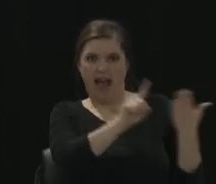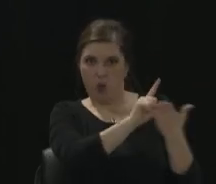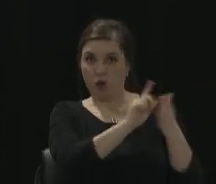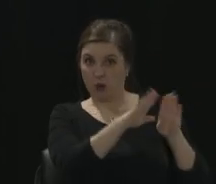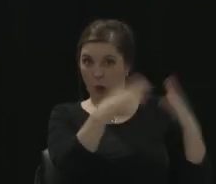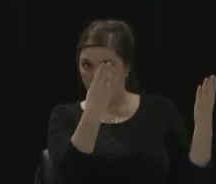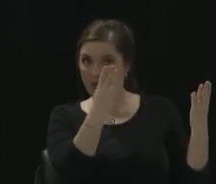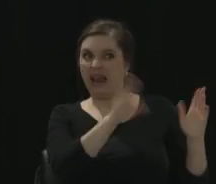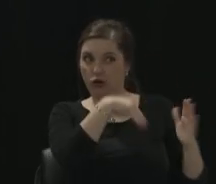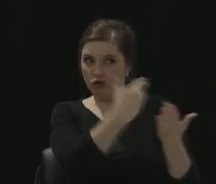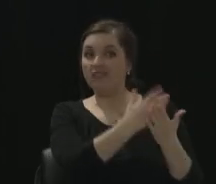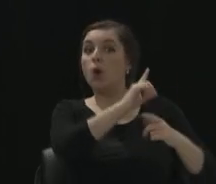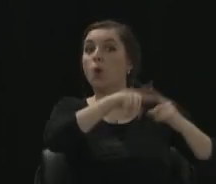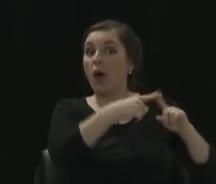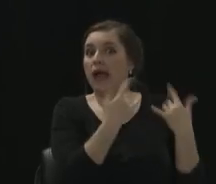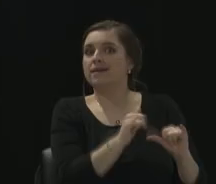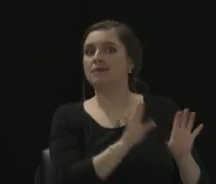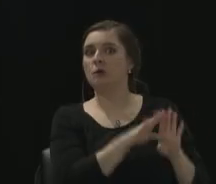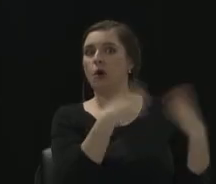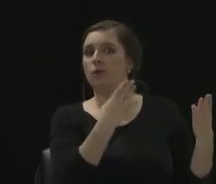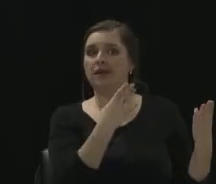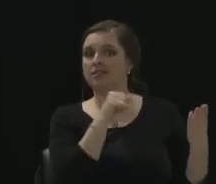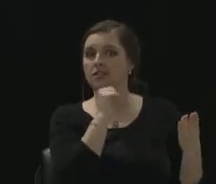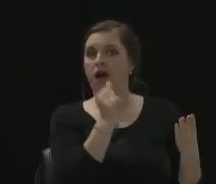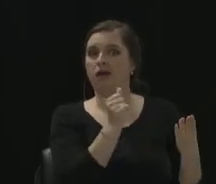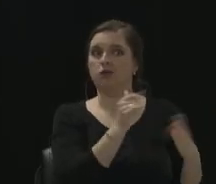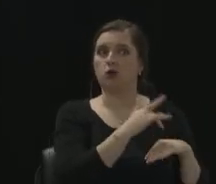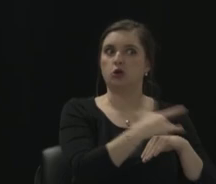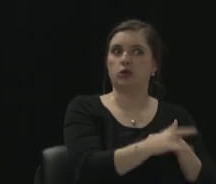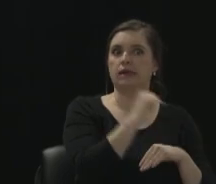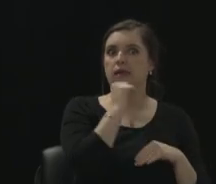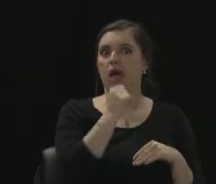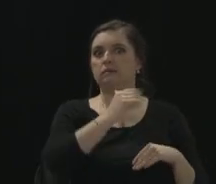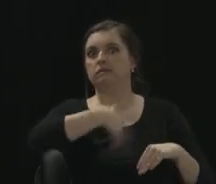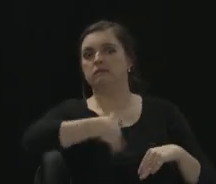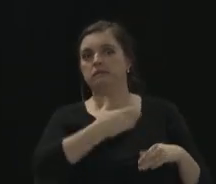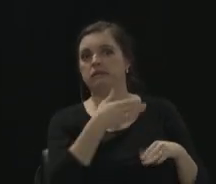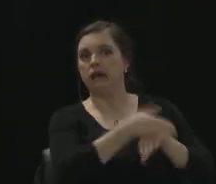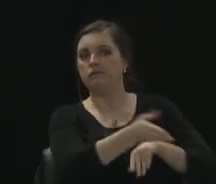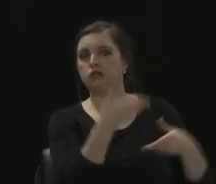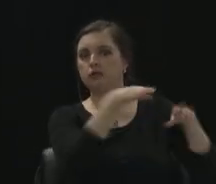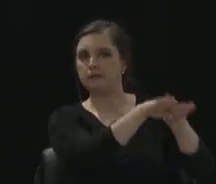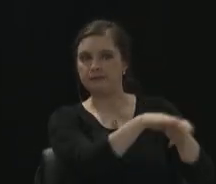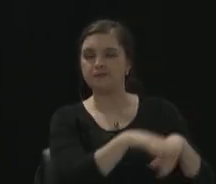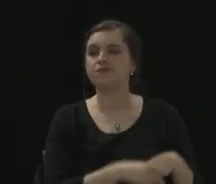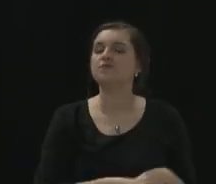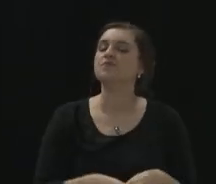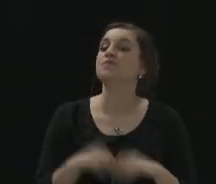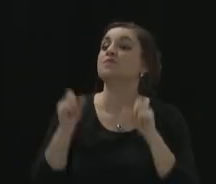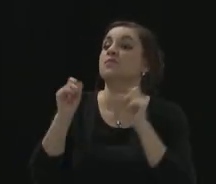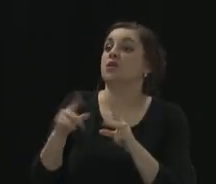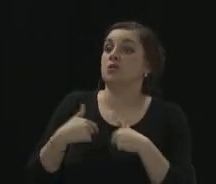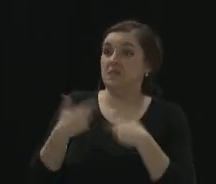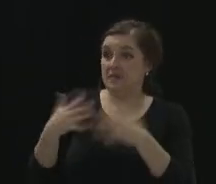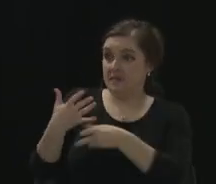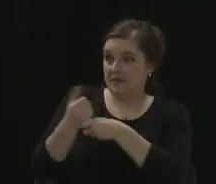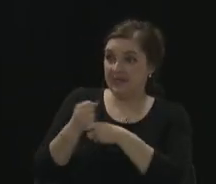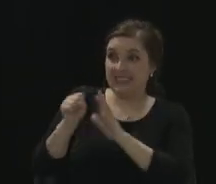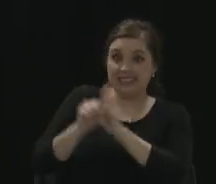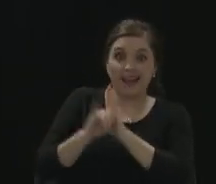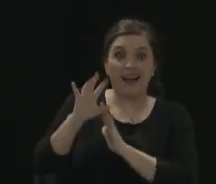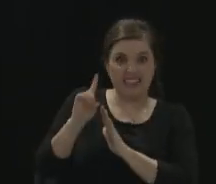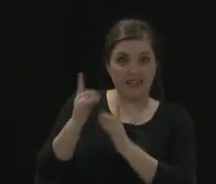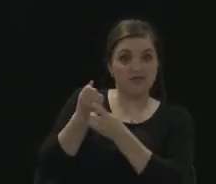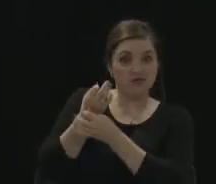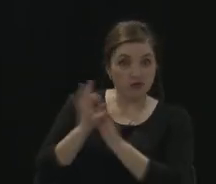For sure. For sure. All right. So I've got my ID, or maybe I've chosen now to use my passport, which is kind of cool that I can use that.